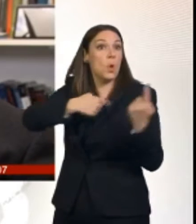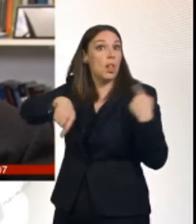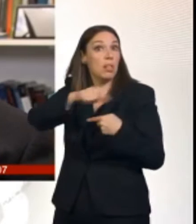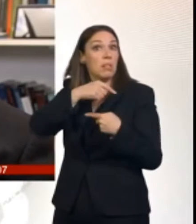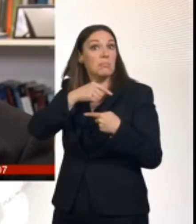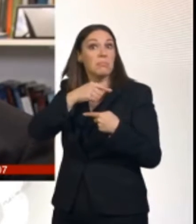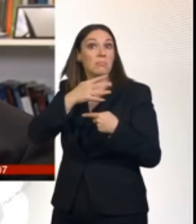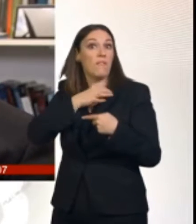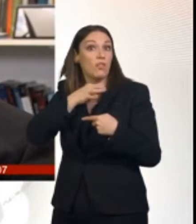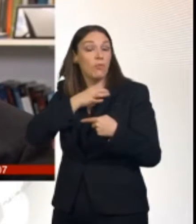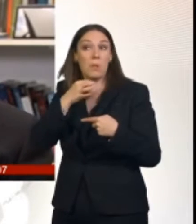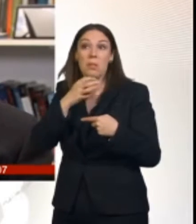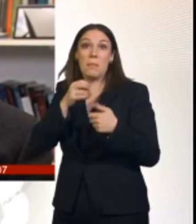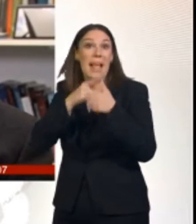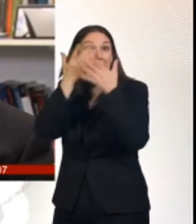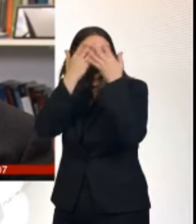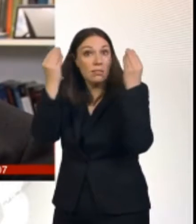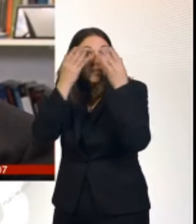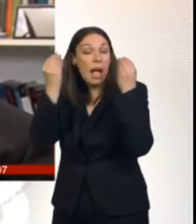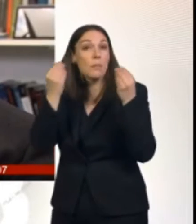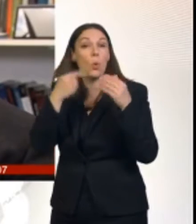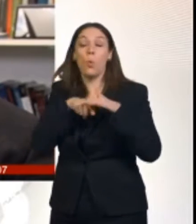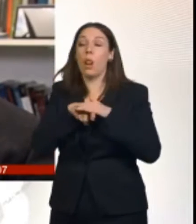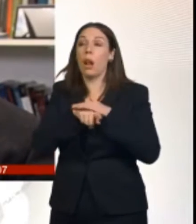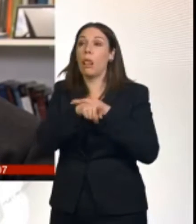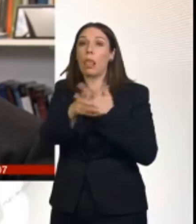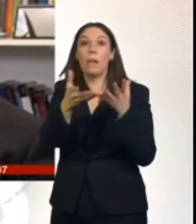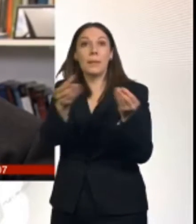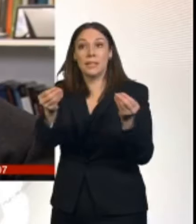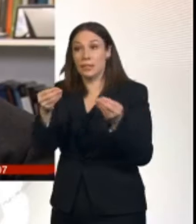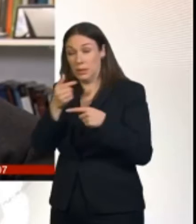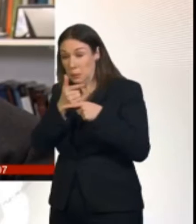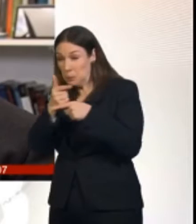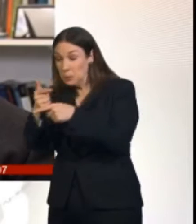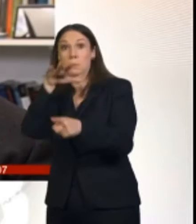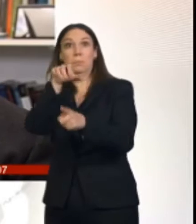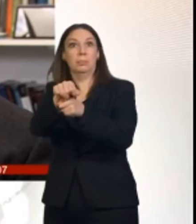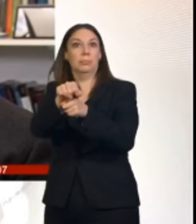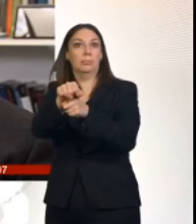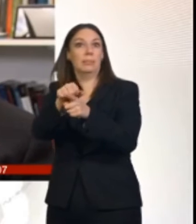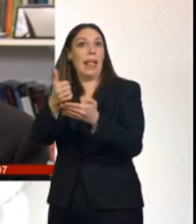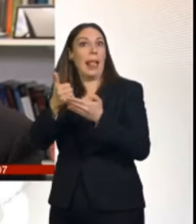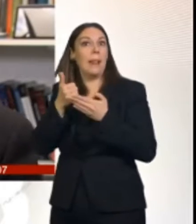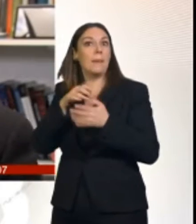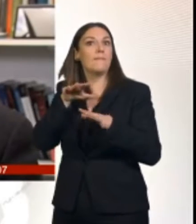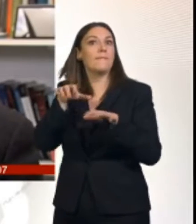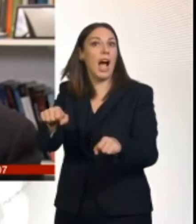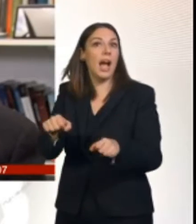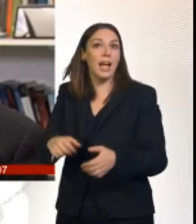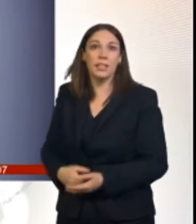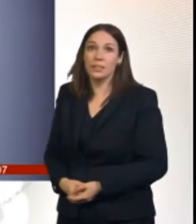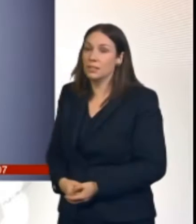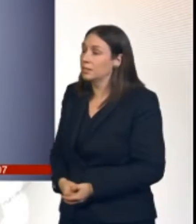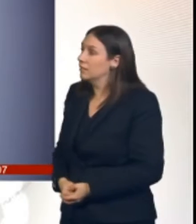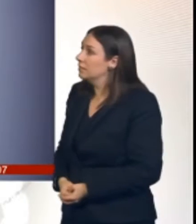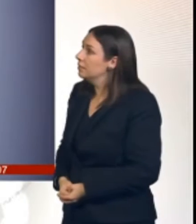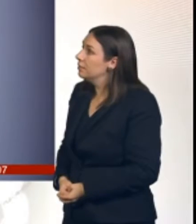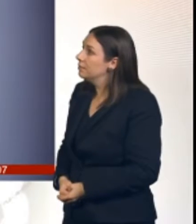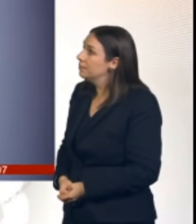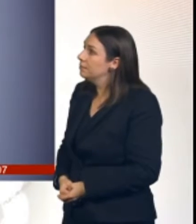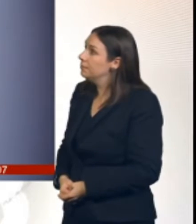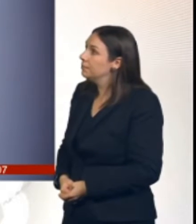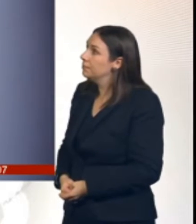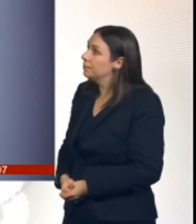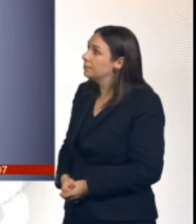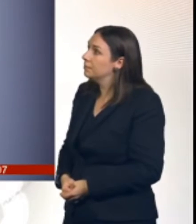as Alzheimer's or have a tendency to go missing, in order to be able to locate them for safeguarding reasons. But the